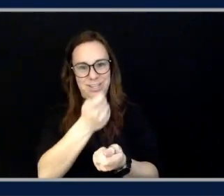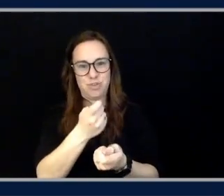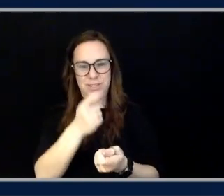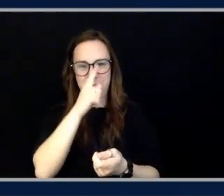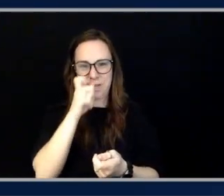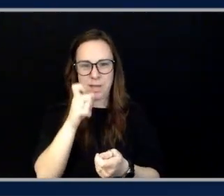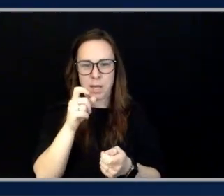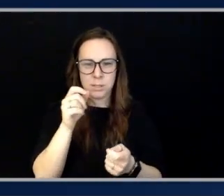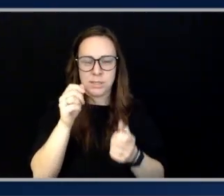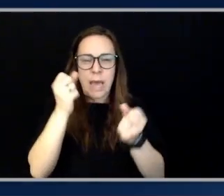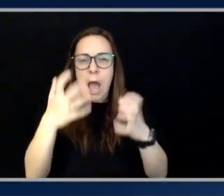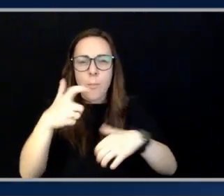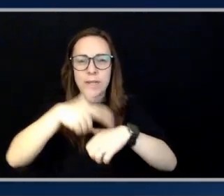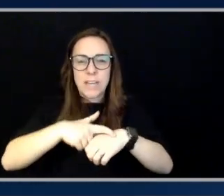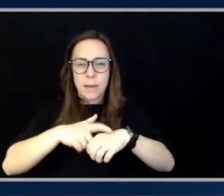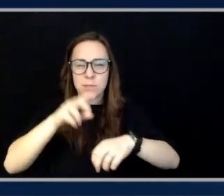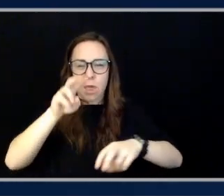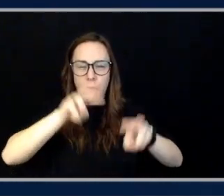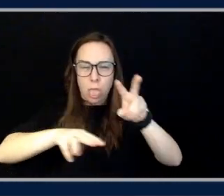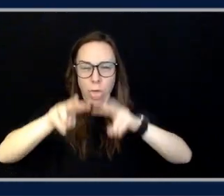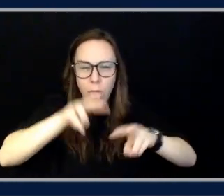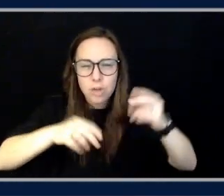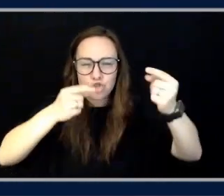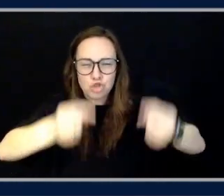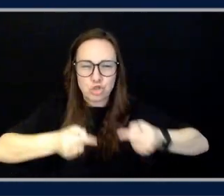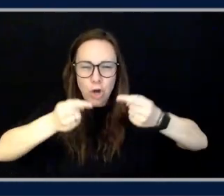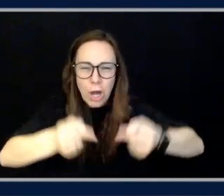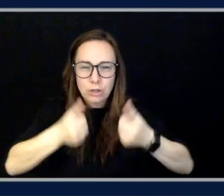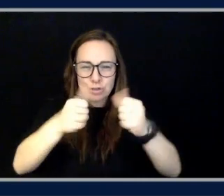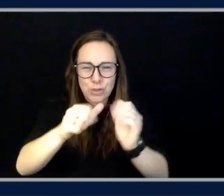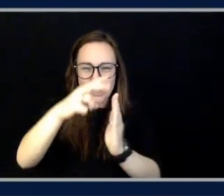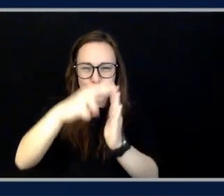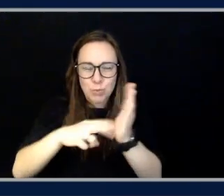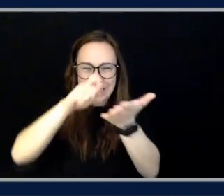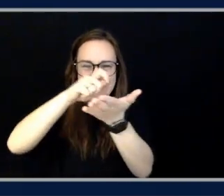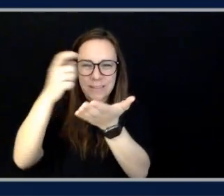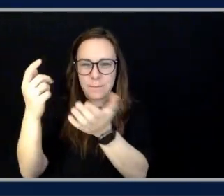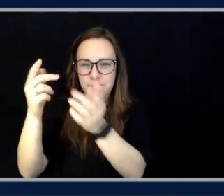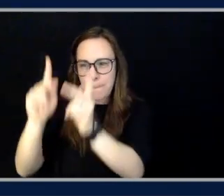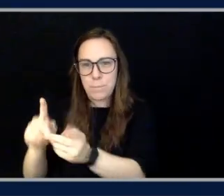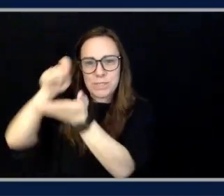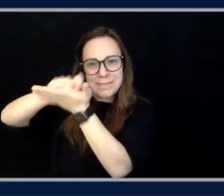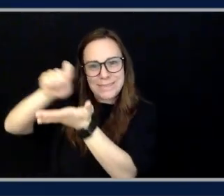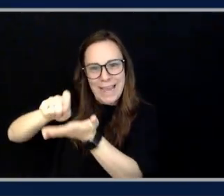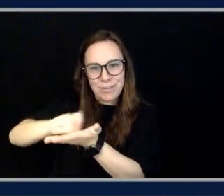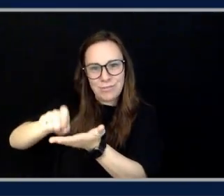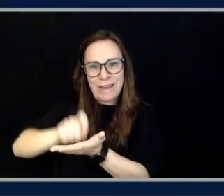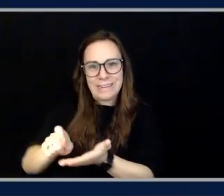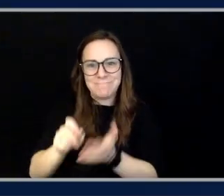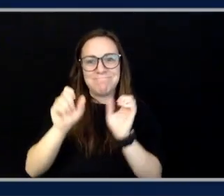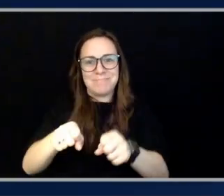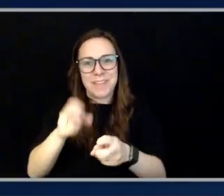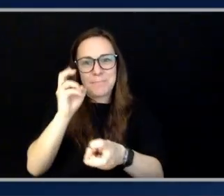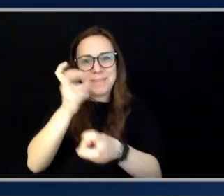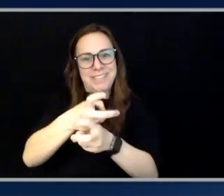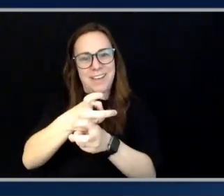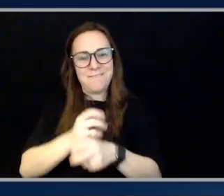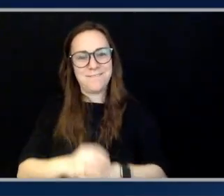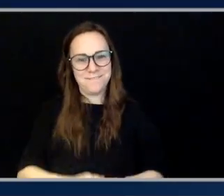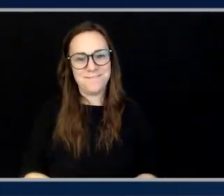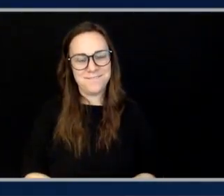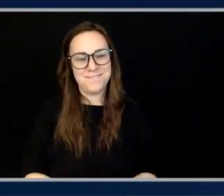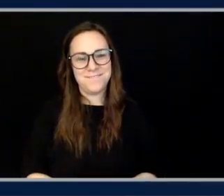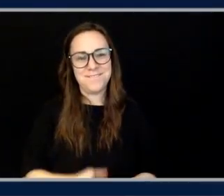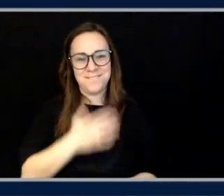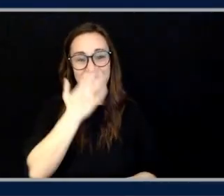own handwriting. So it's a very difficult thing to do. So I'm going to pass this and I'm going to actually ask it to output